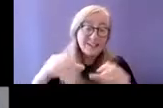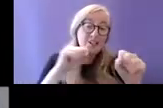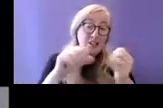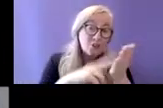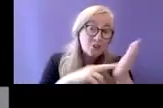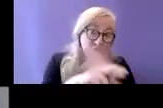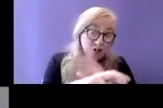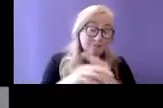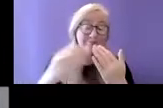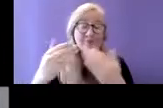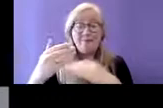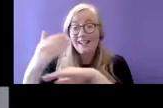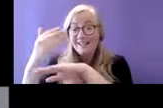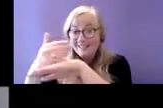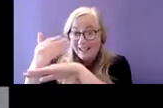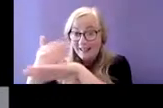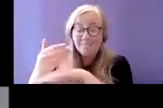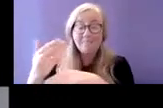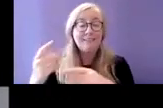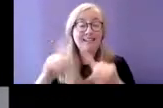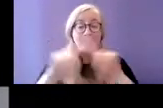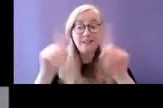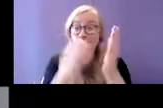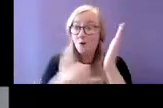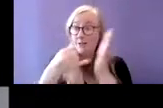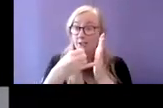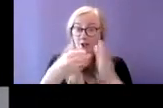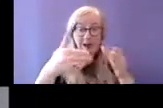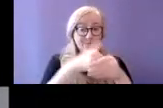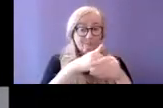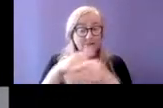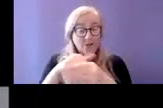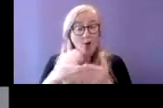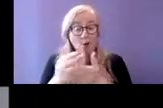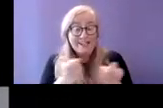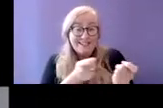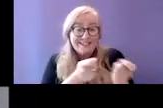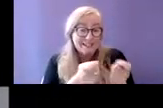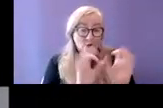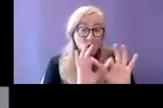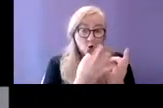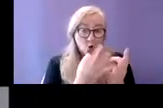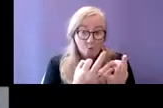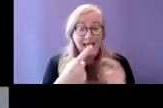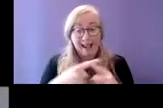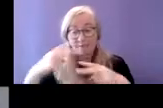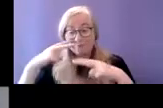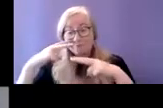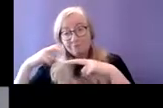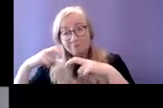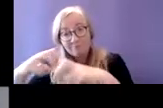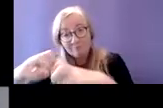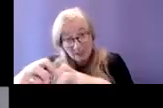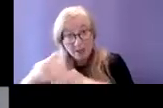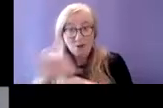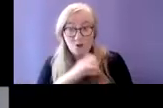involved both in our steering group and in the conduct of the research in bringing this to fruition thanks very much as